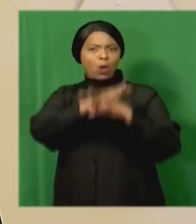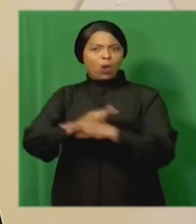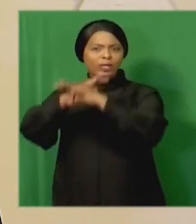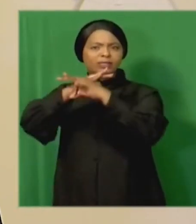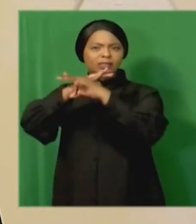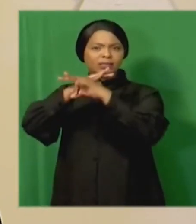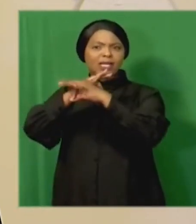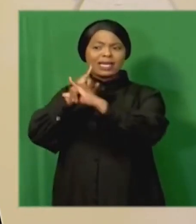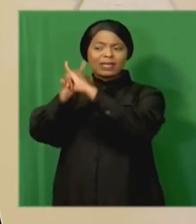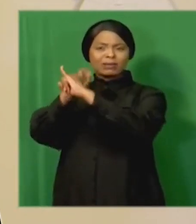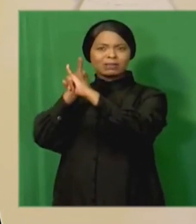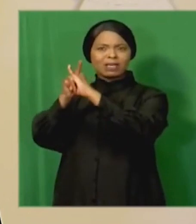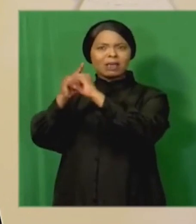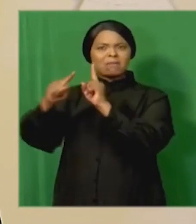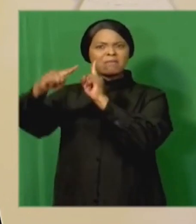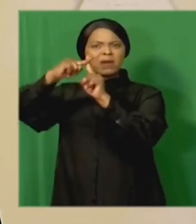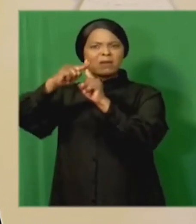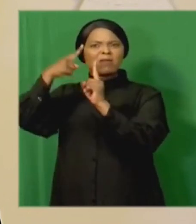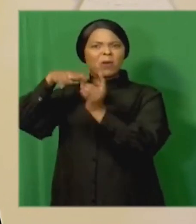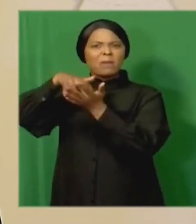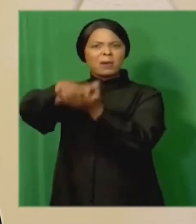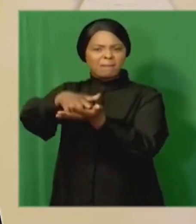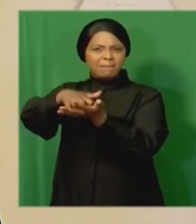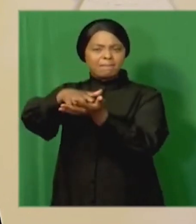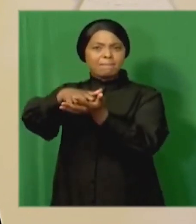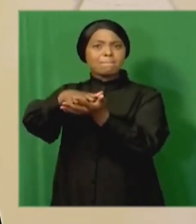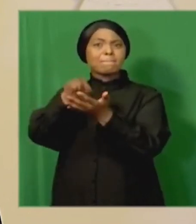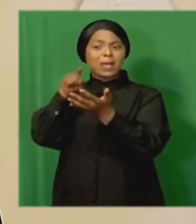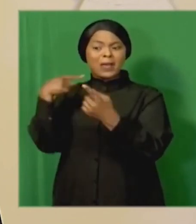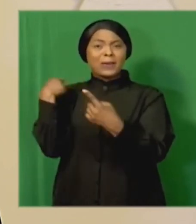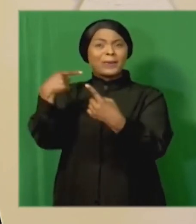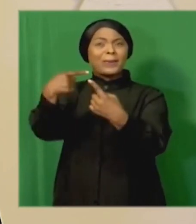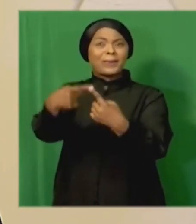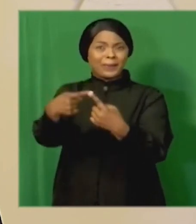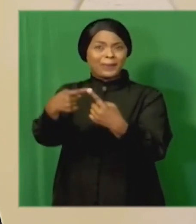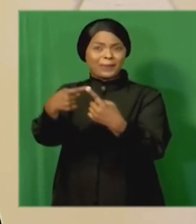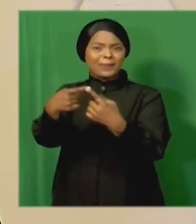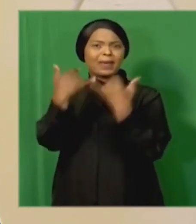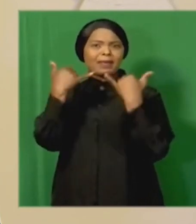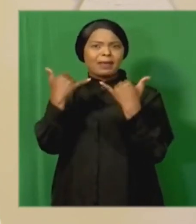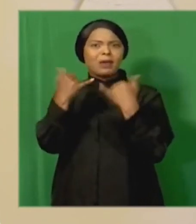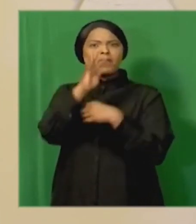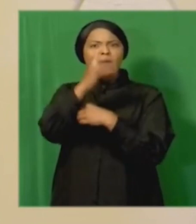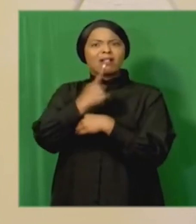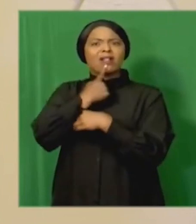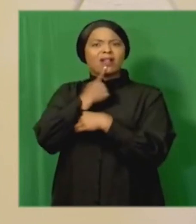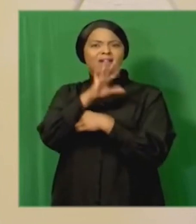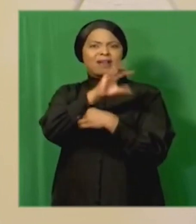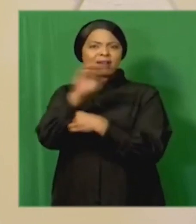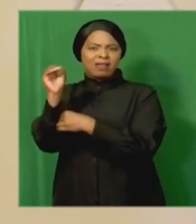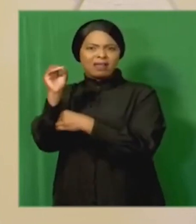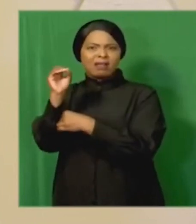institution that was targeted for weakening, which has since then secured 4,500